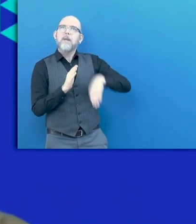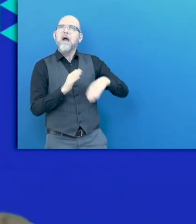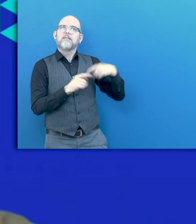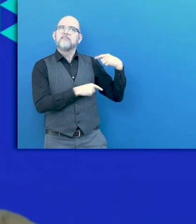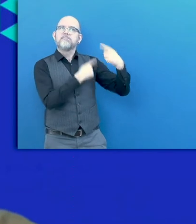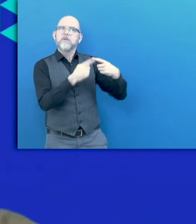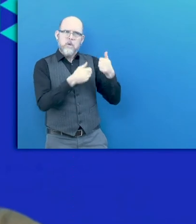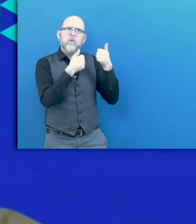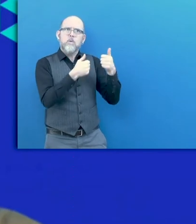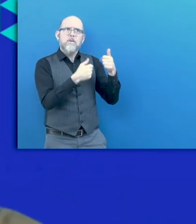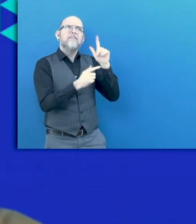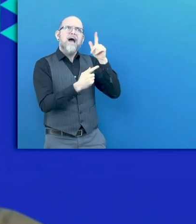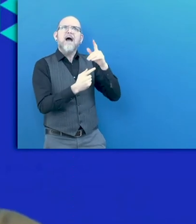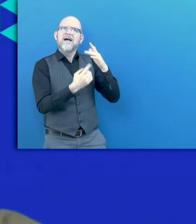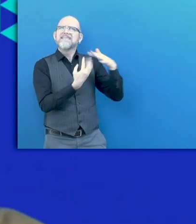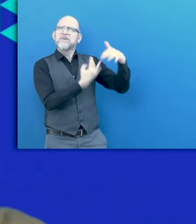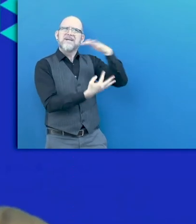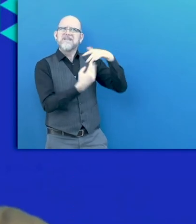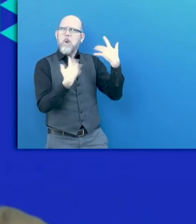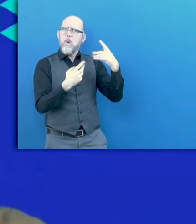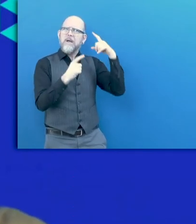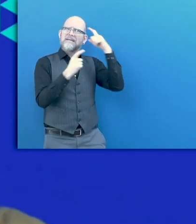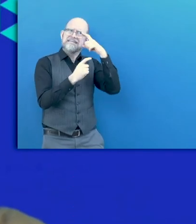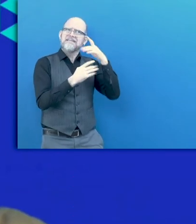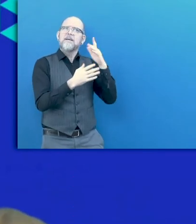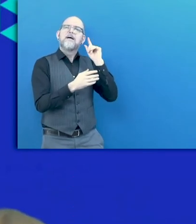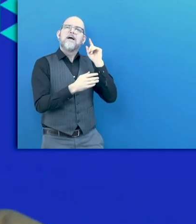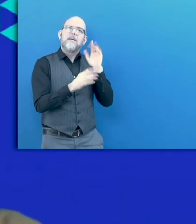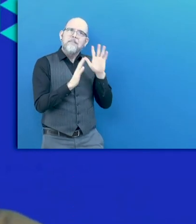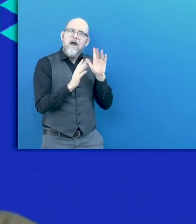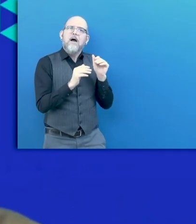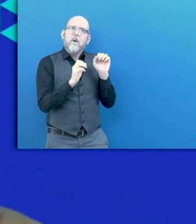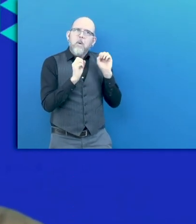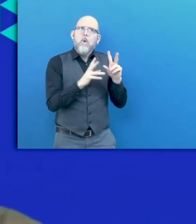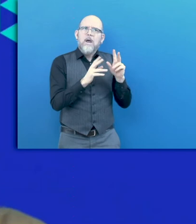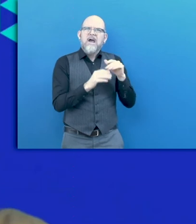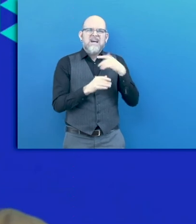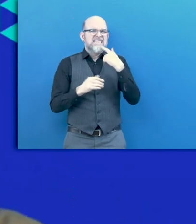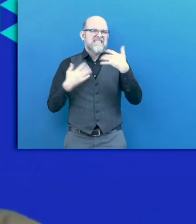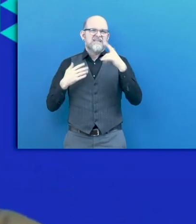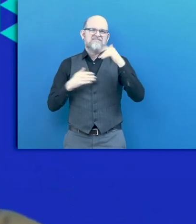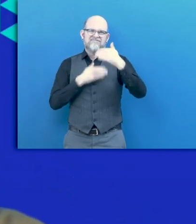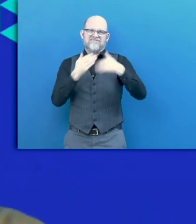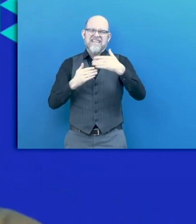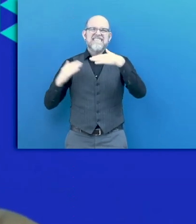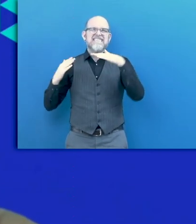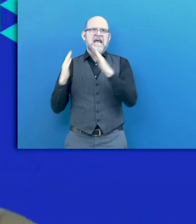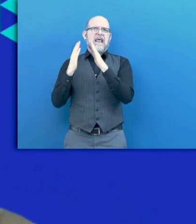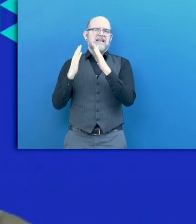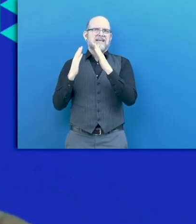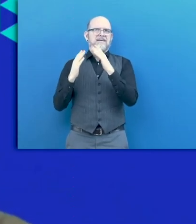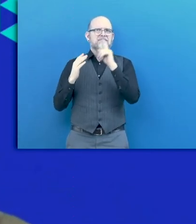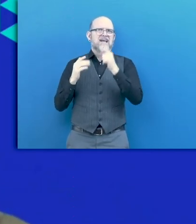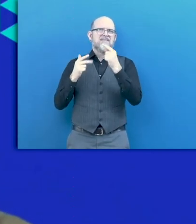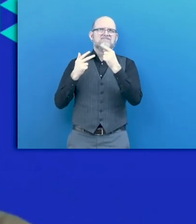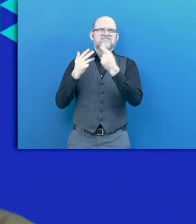But, at the same time, it's fair to say that there continue to be a lot of challenges, also in this context. When we speak with